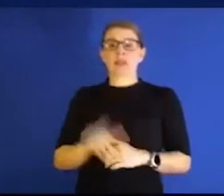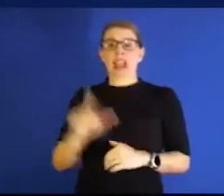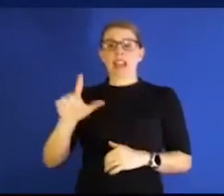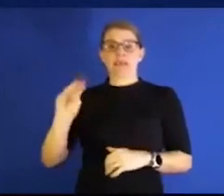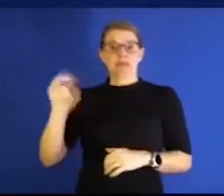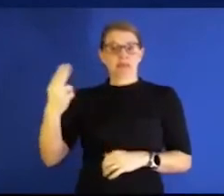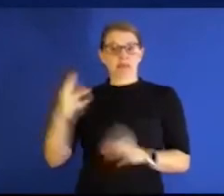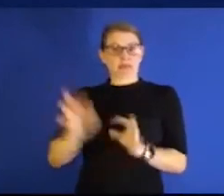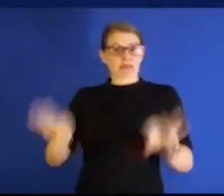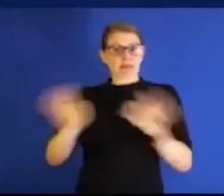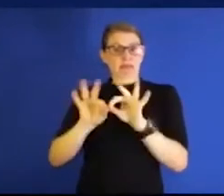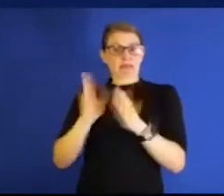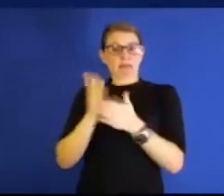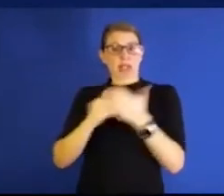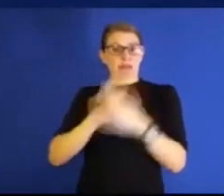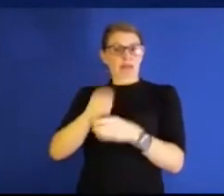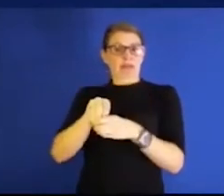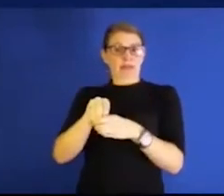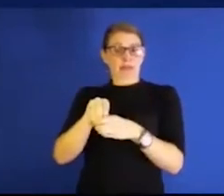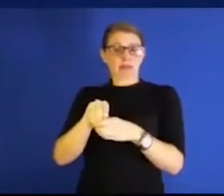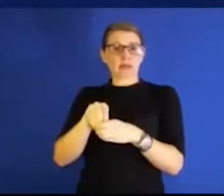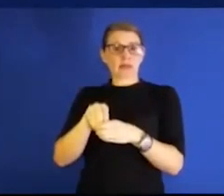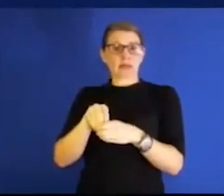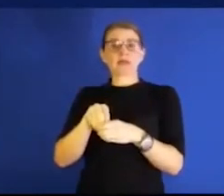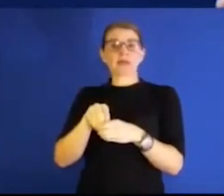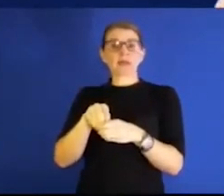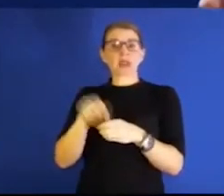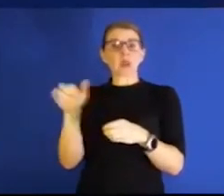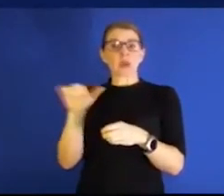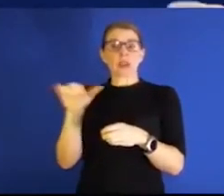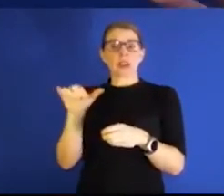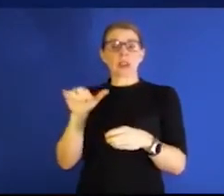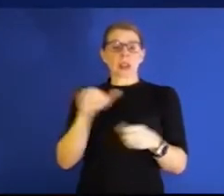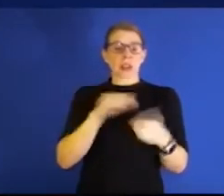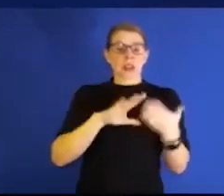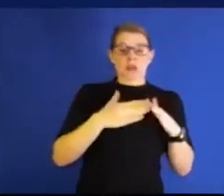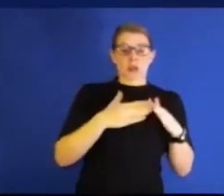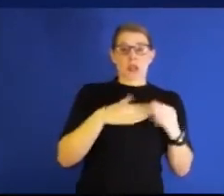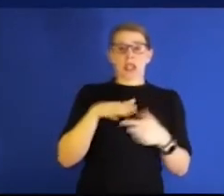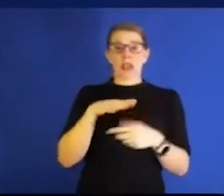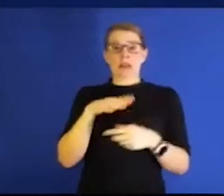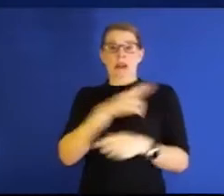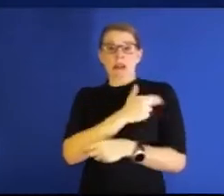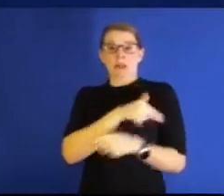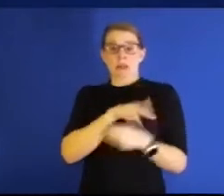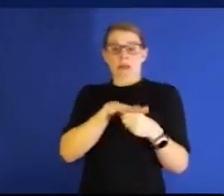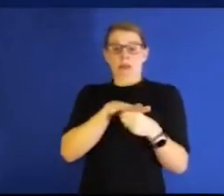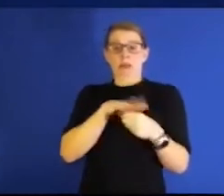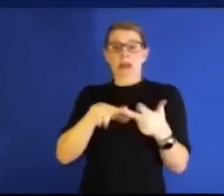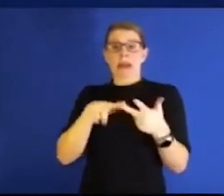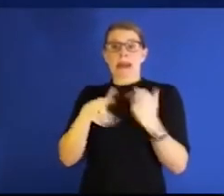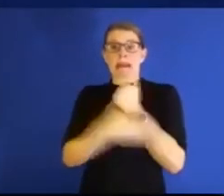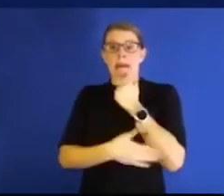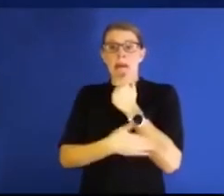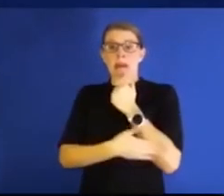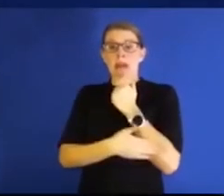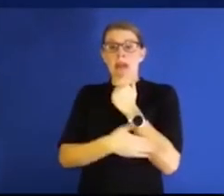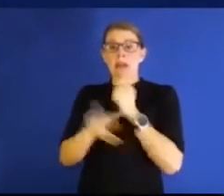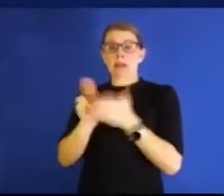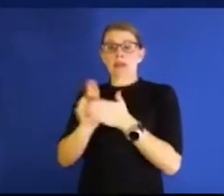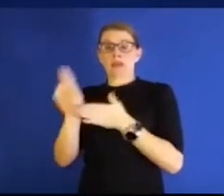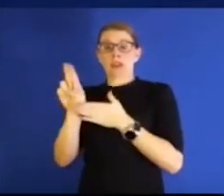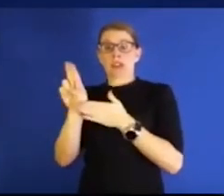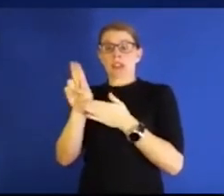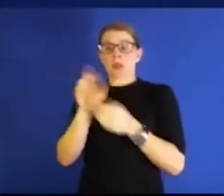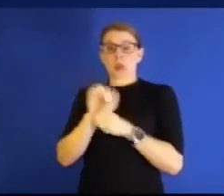is what happens when a community and a university, the local hospital, the county all work together, you can master it. There's a lesson in there